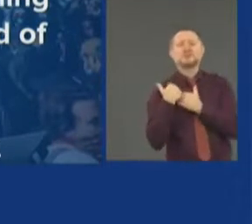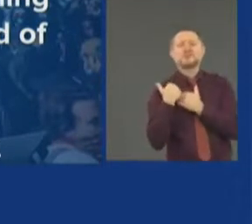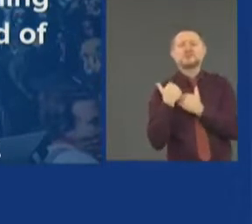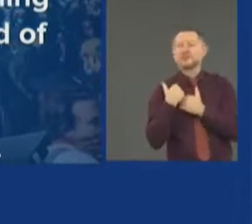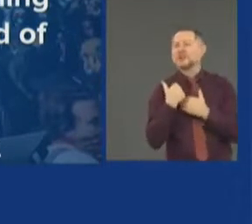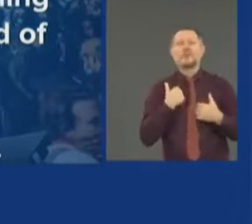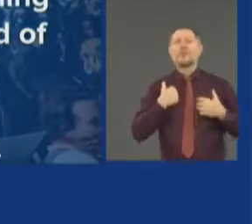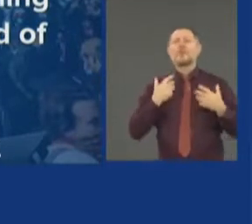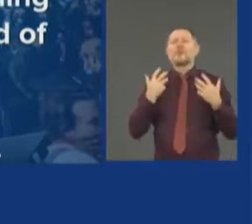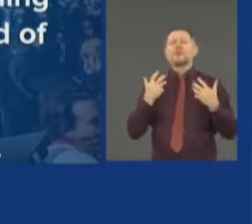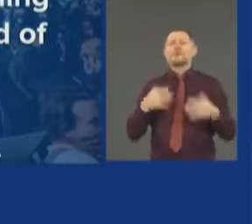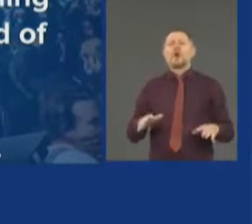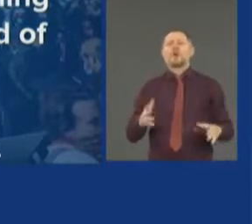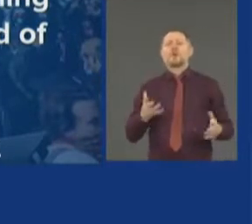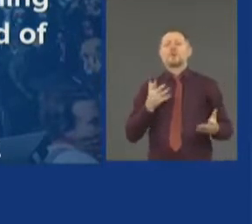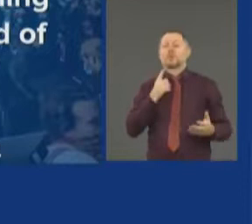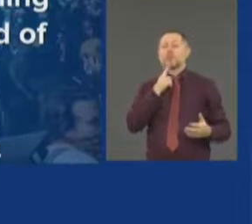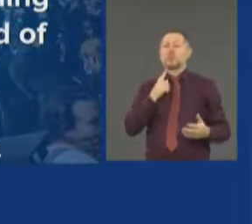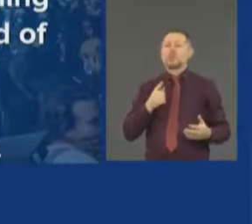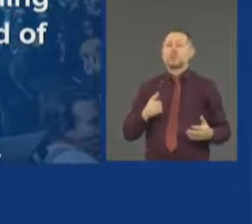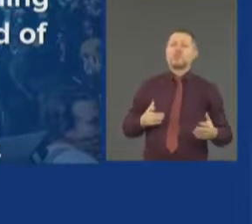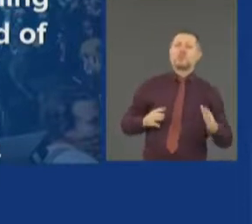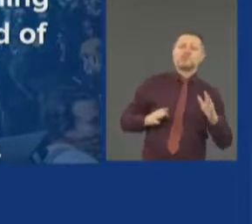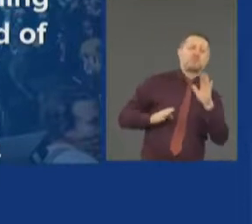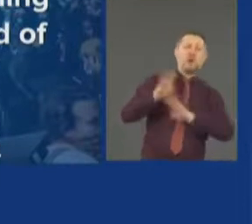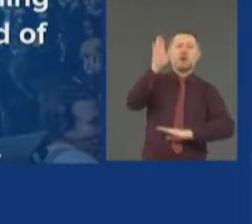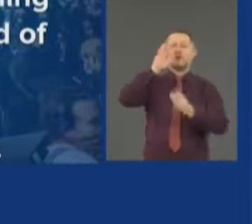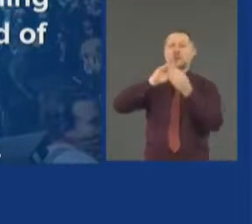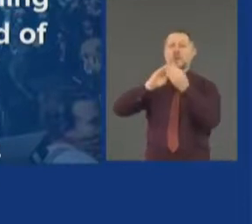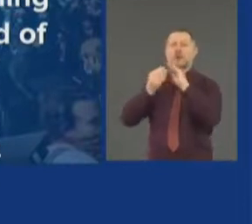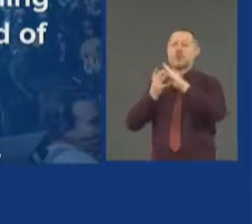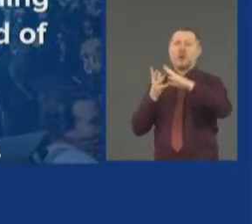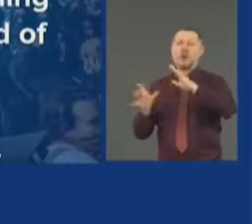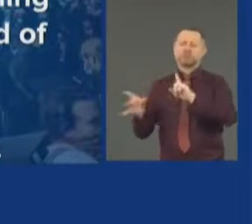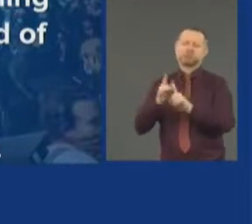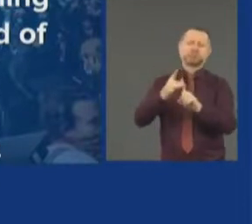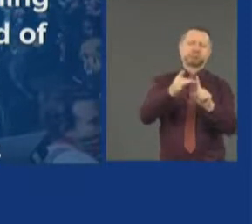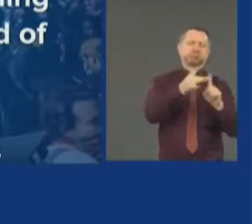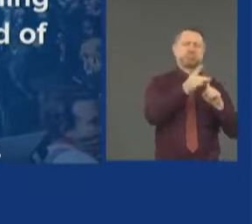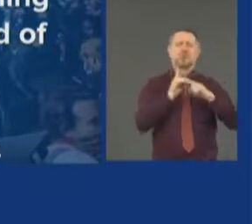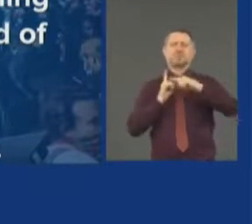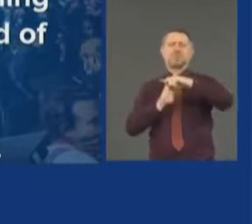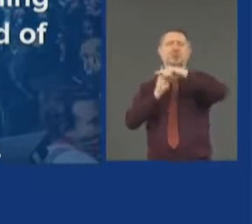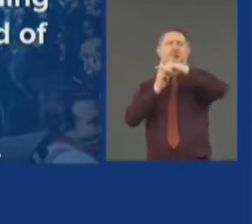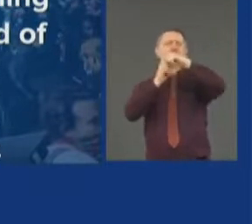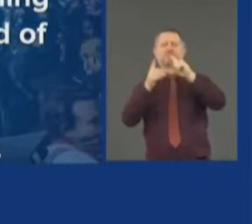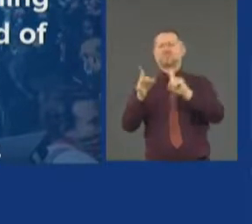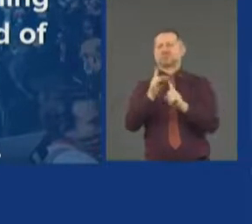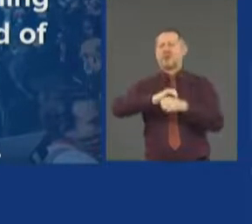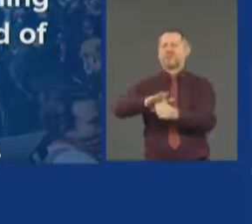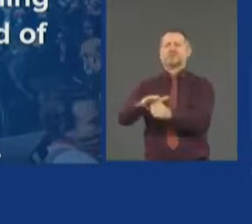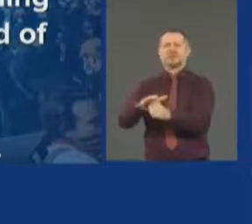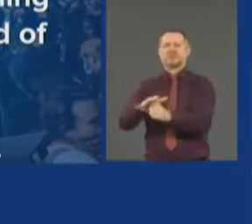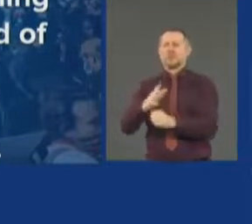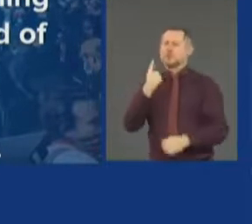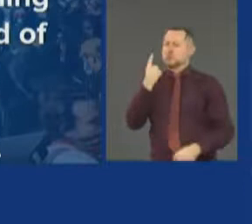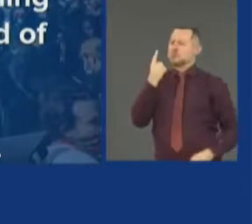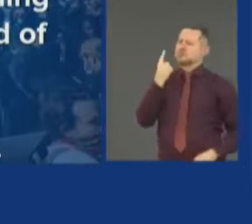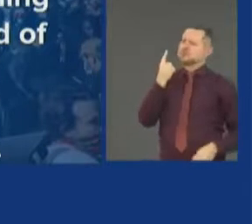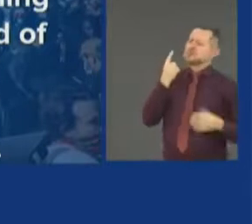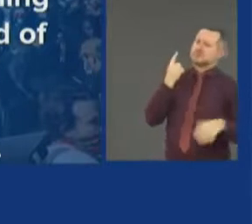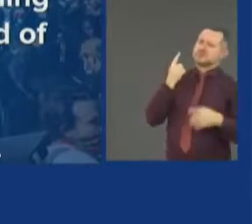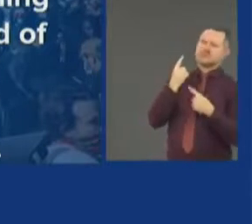is see a spike in the number of COVID cases. And that is one of the complications of these